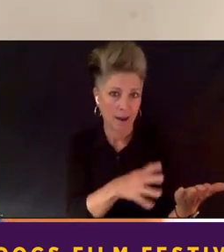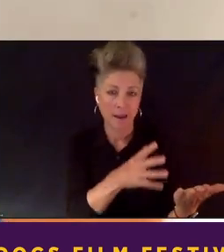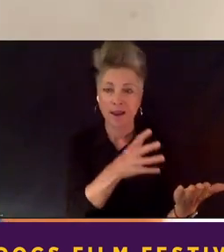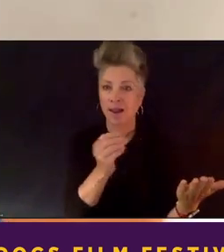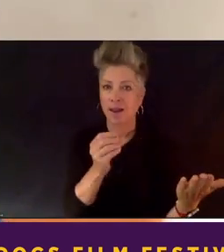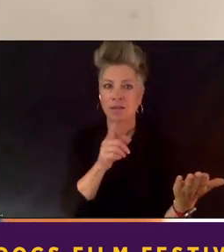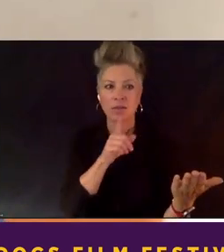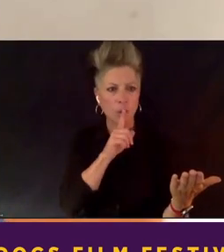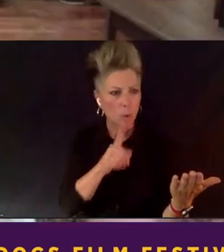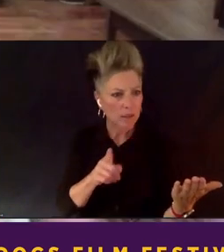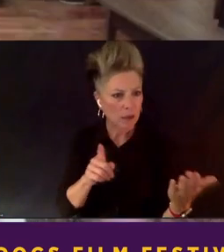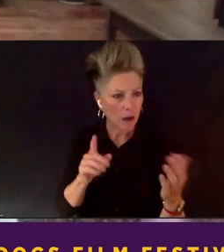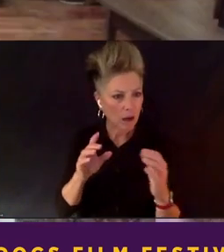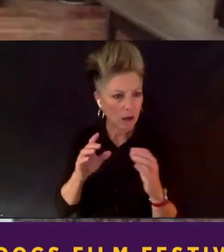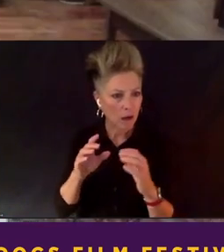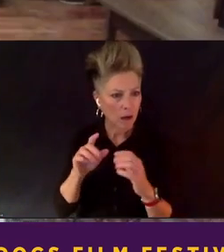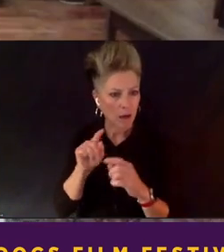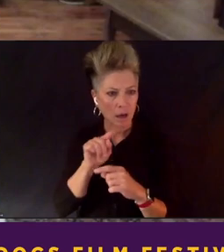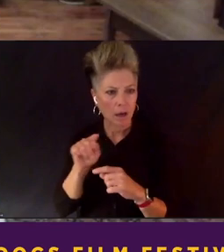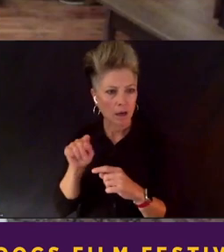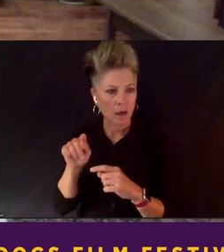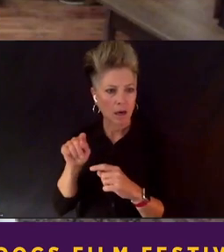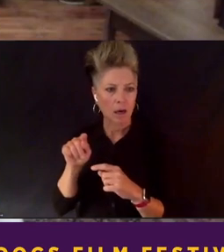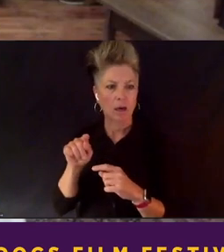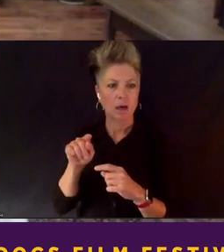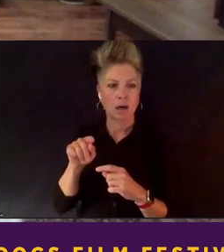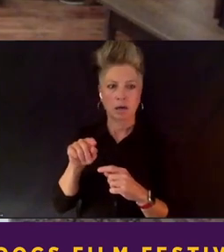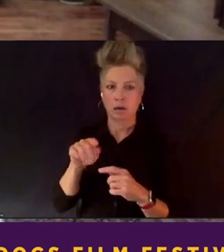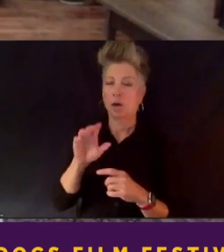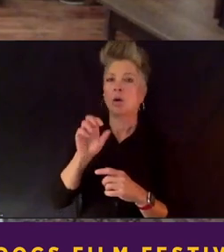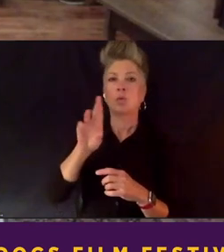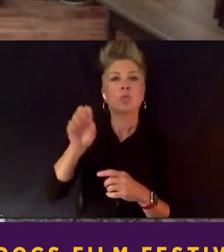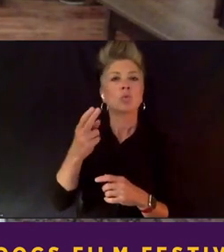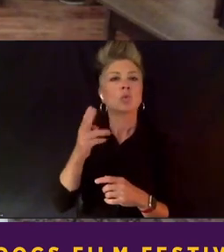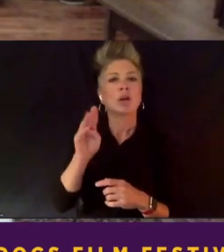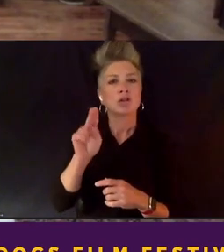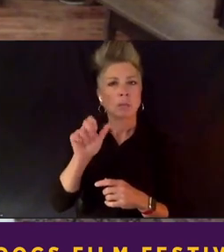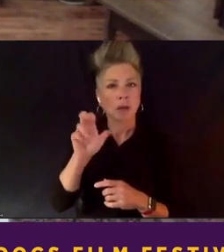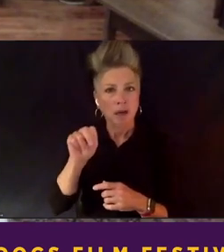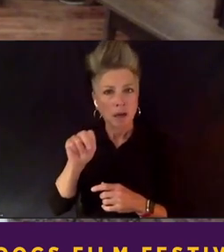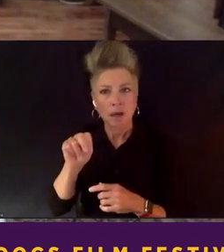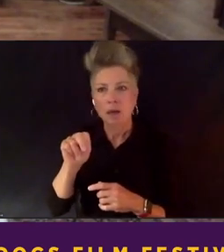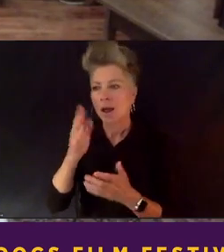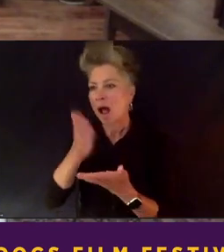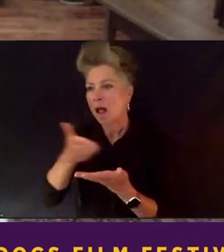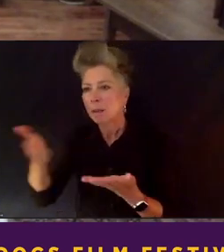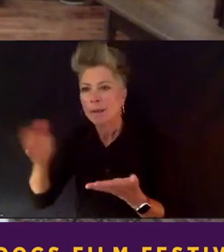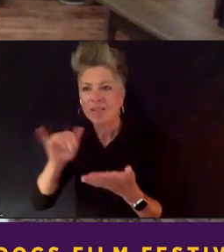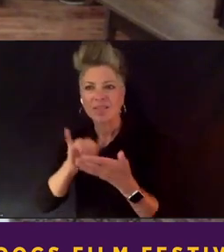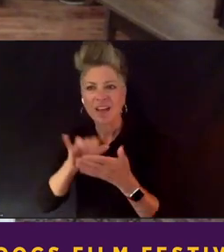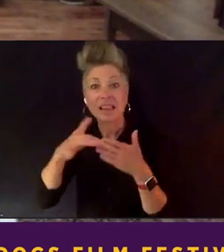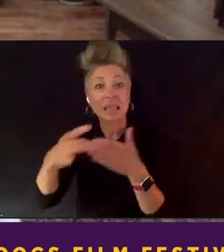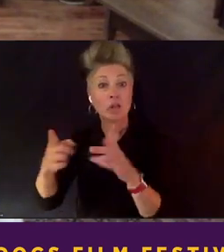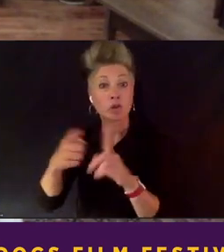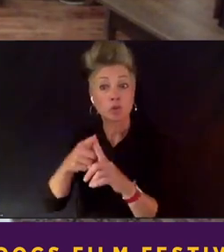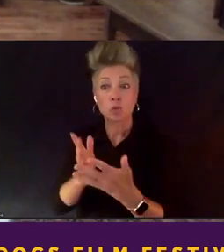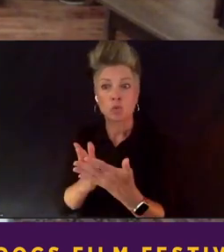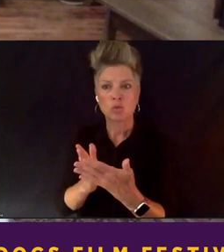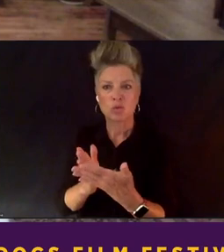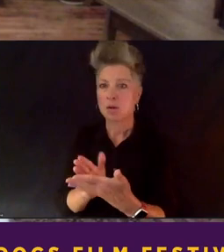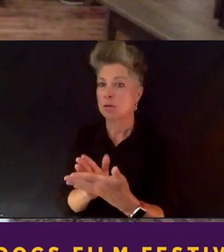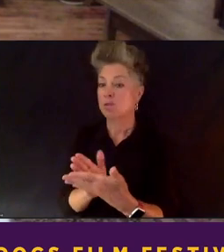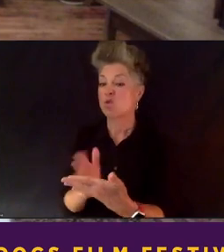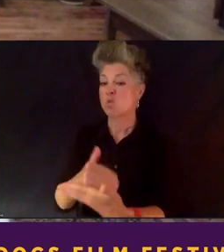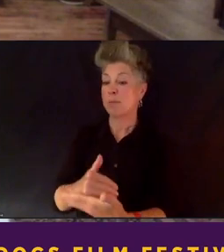to it that leads to this larger issue of the corruption of the Baltimore police, but really urban